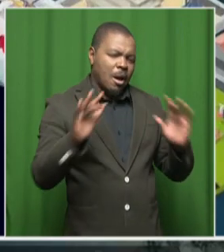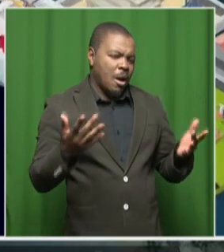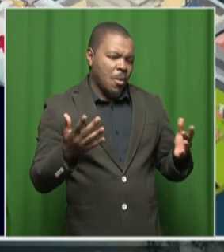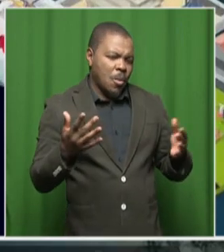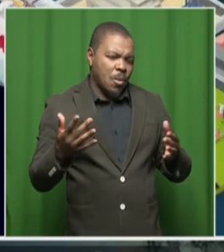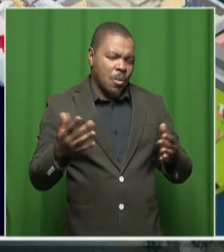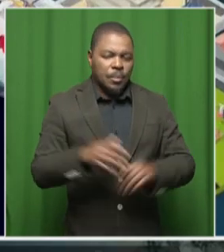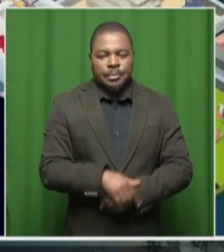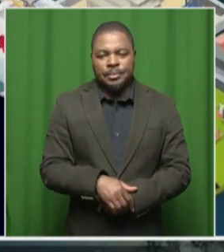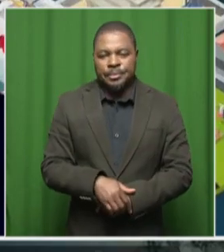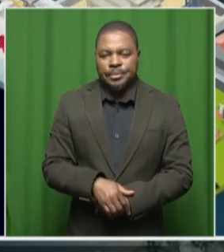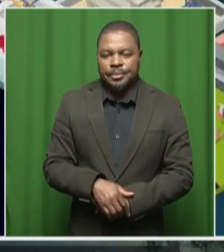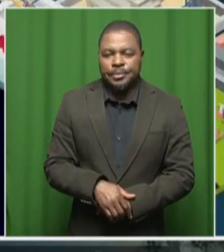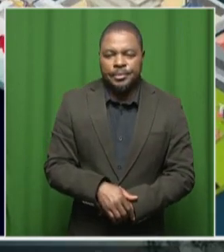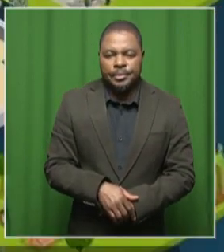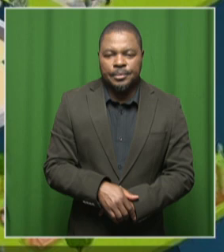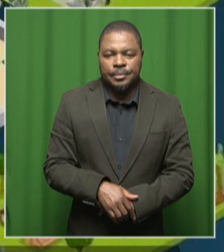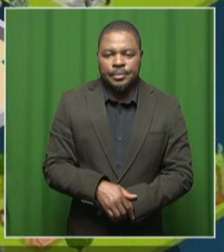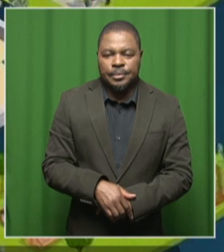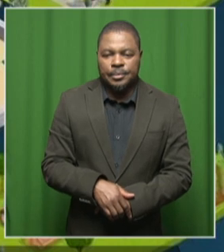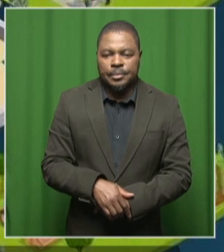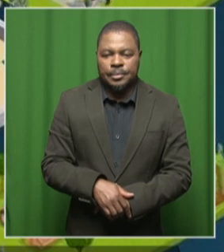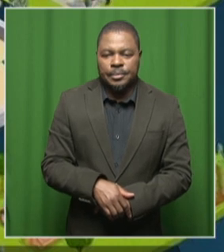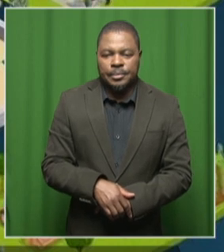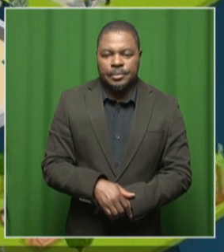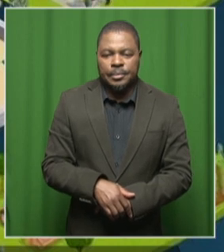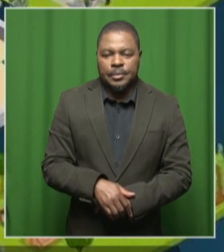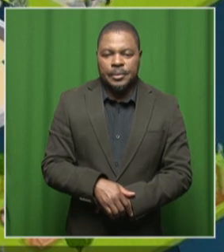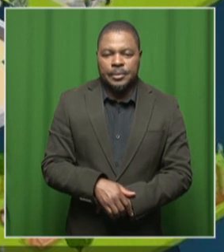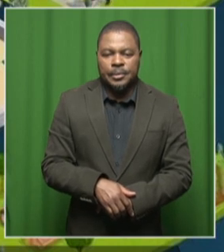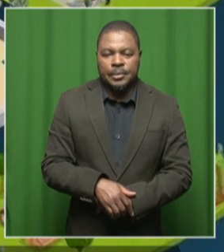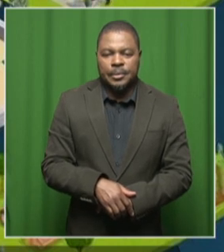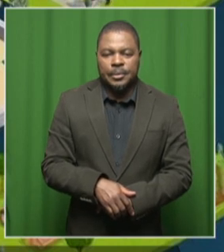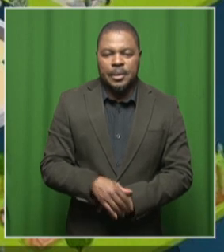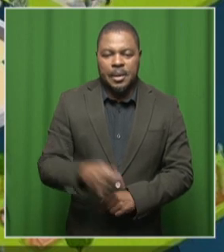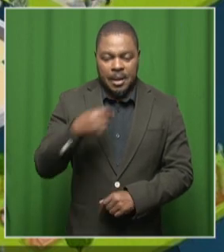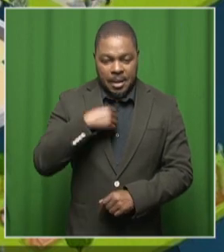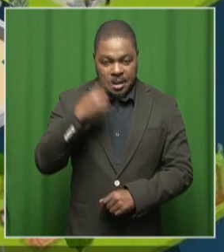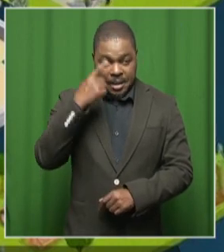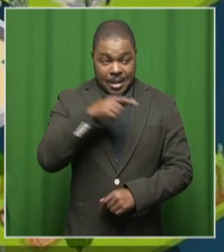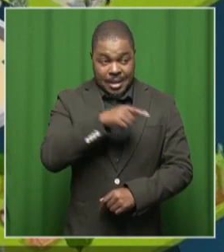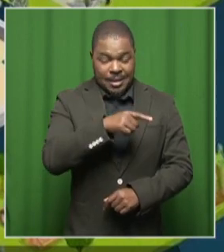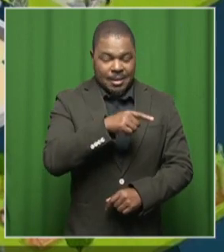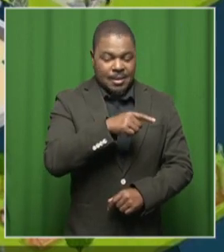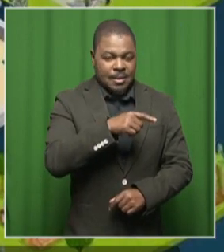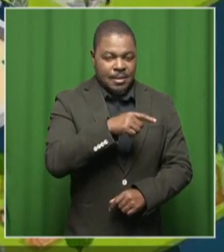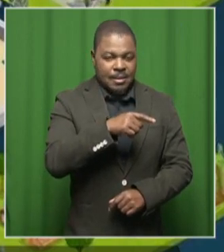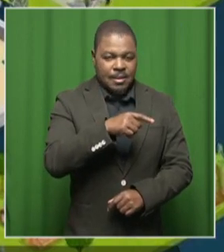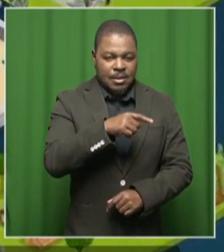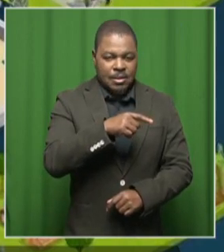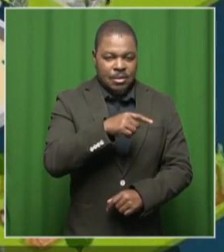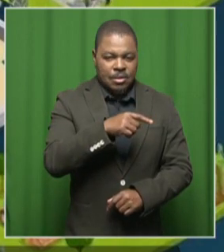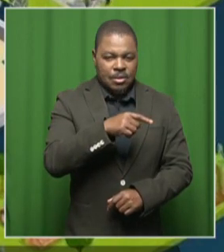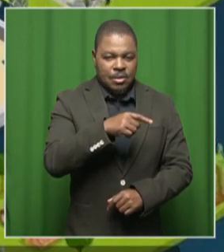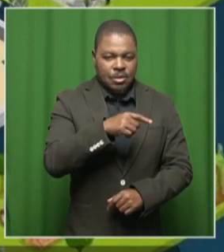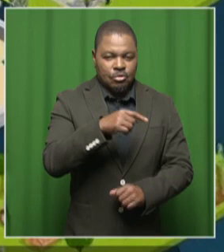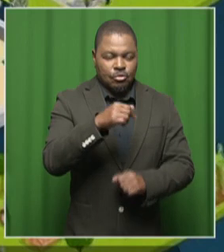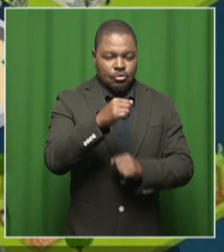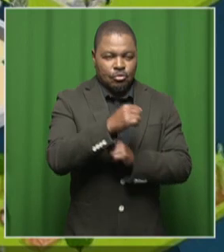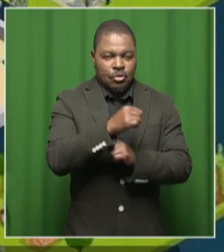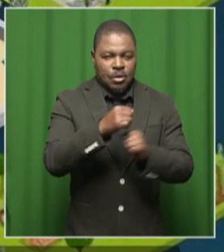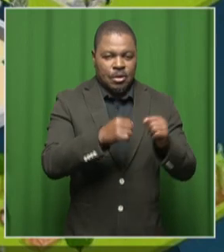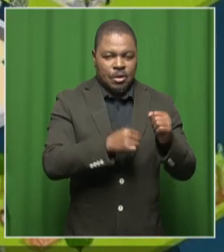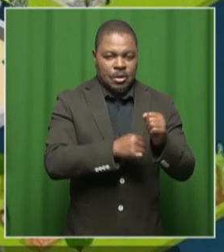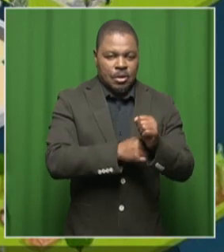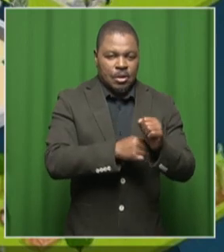So, I, I guess what worries me is when you start looking around the structure, uh, deteriorating. And